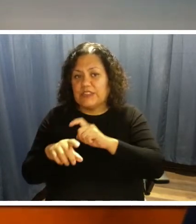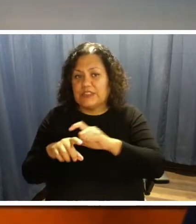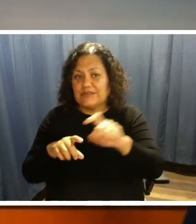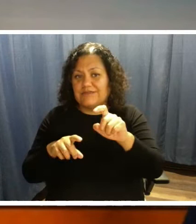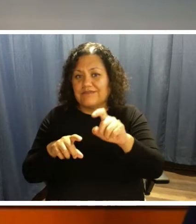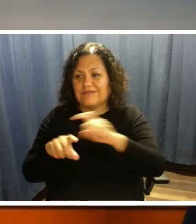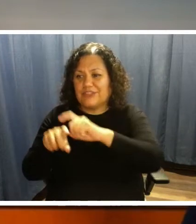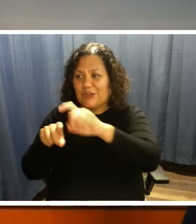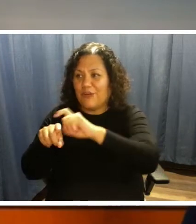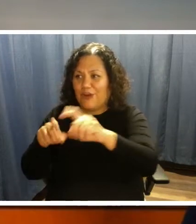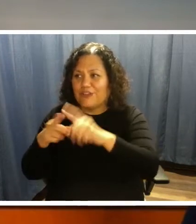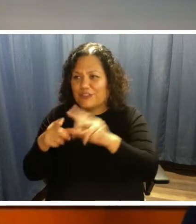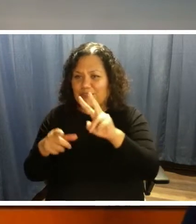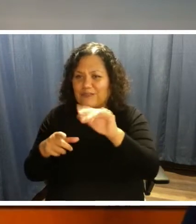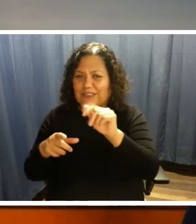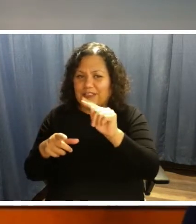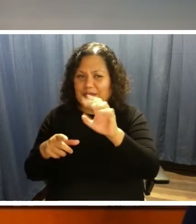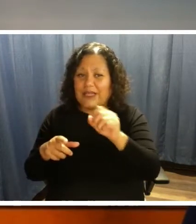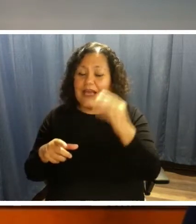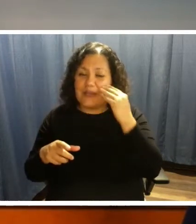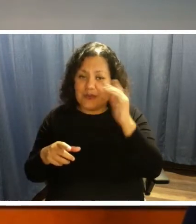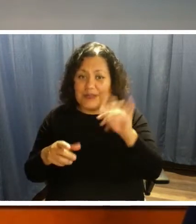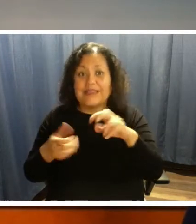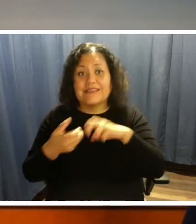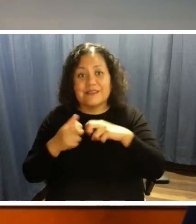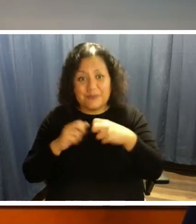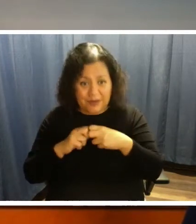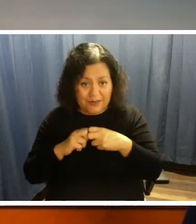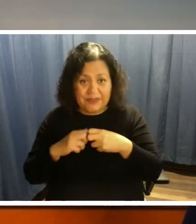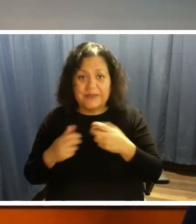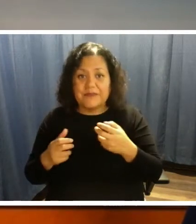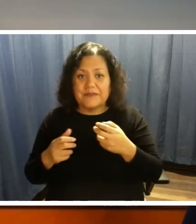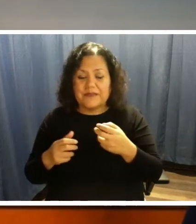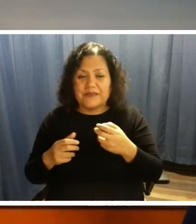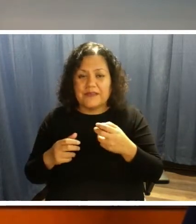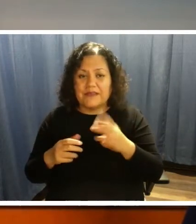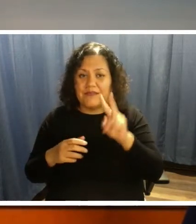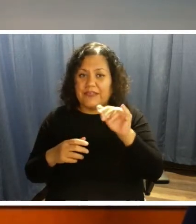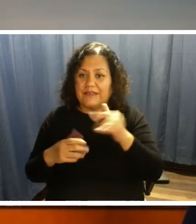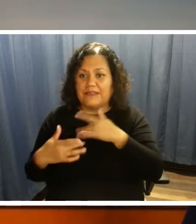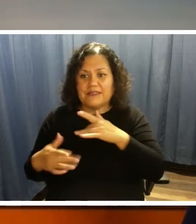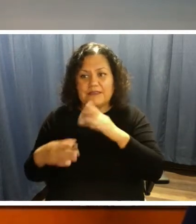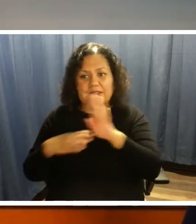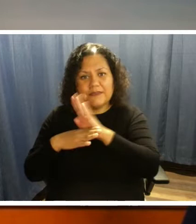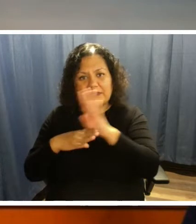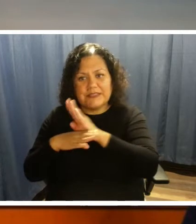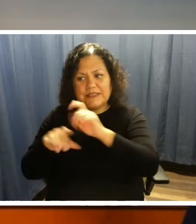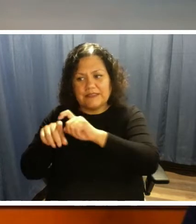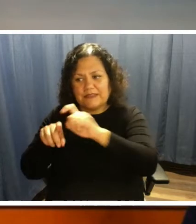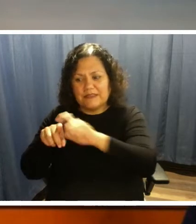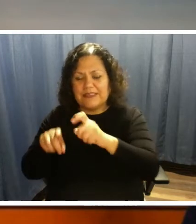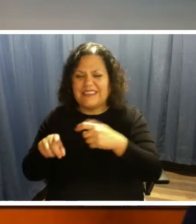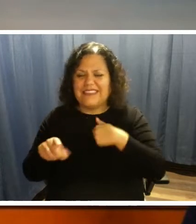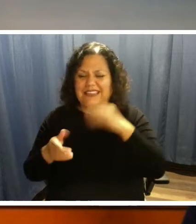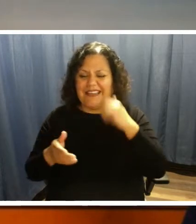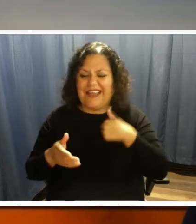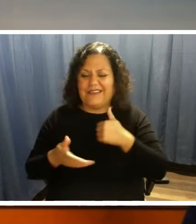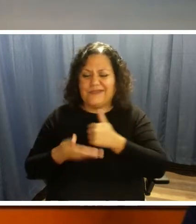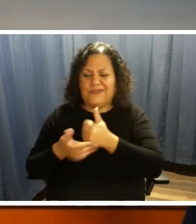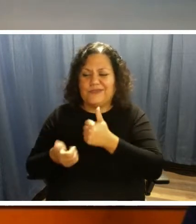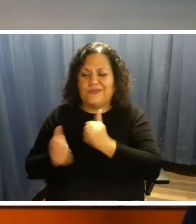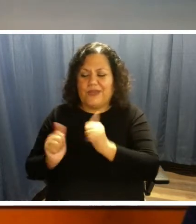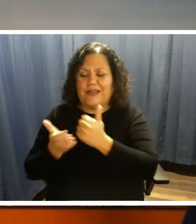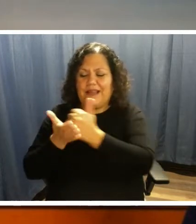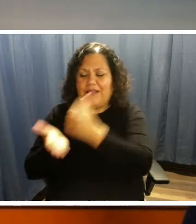is something else that is a problem. So it helps reduce the call volume for the reservation